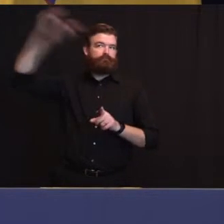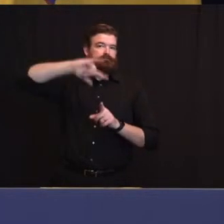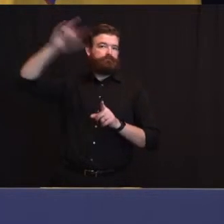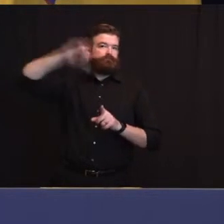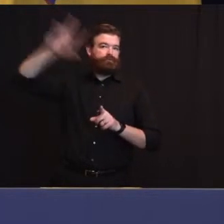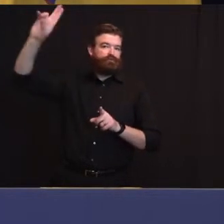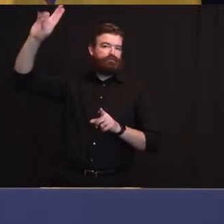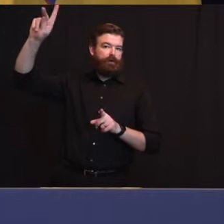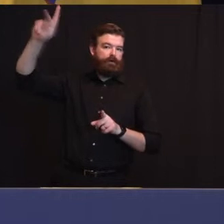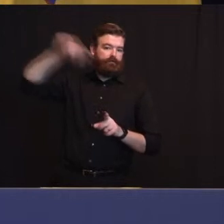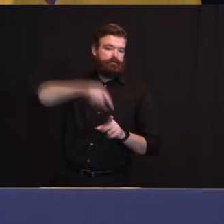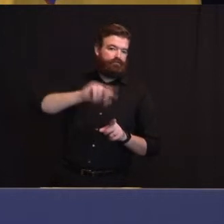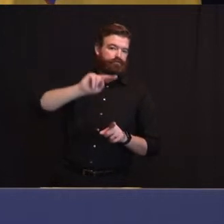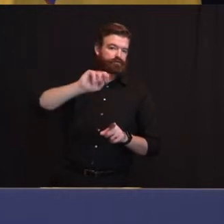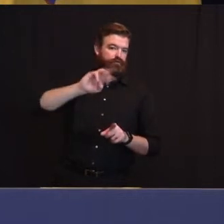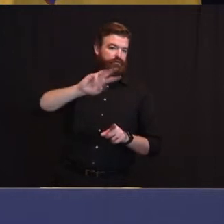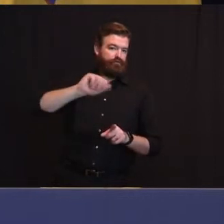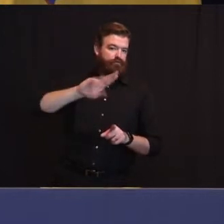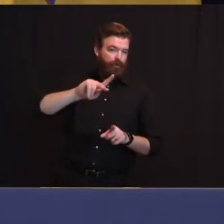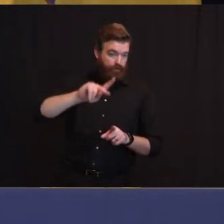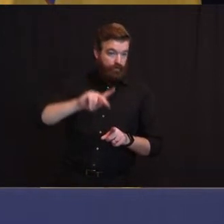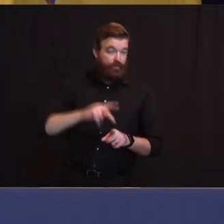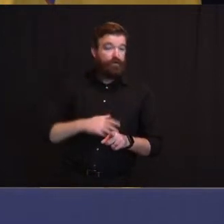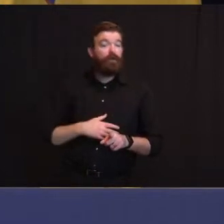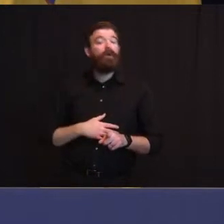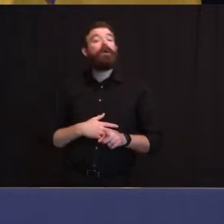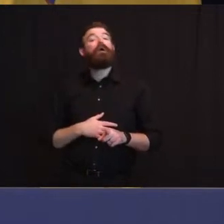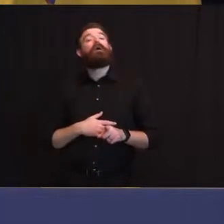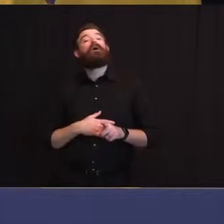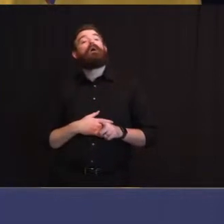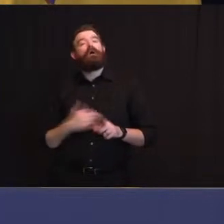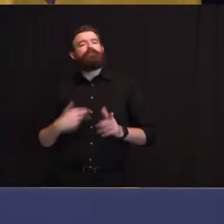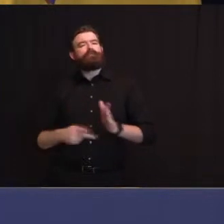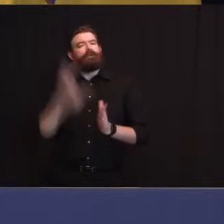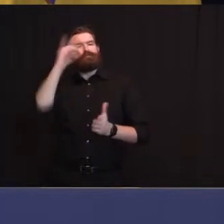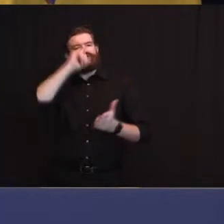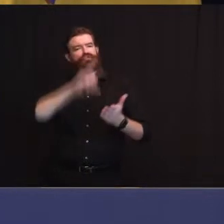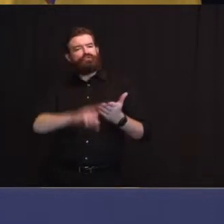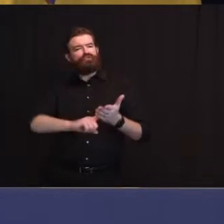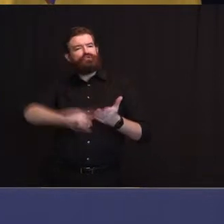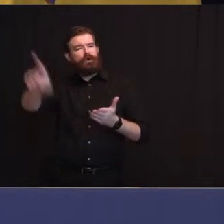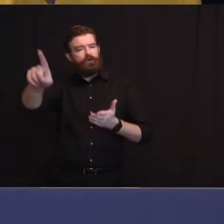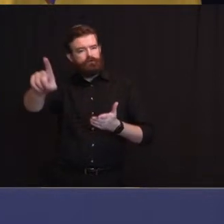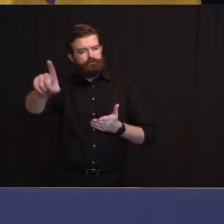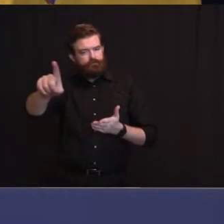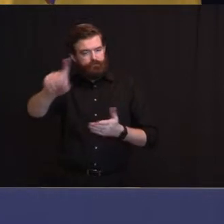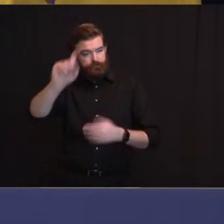within three days before flying I believe that's now going to be a national US national policy